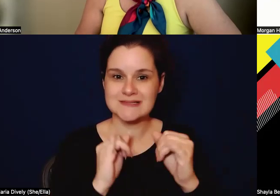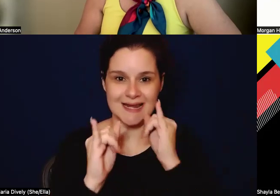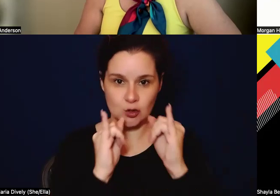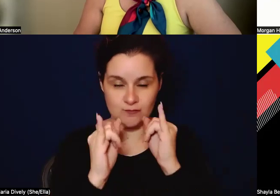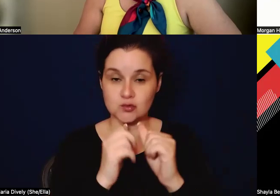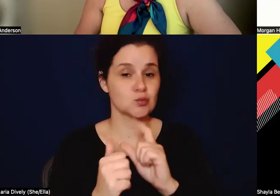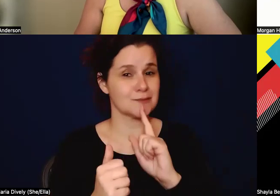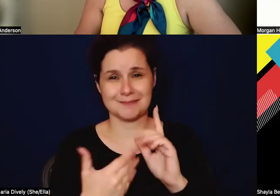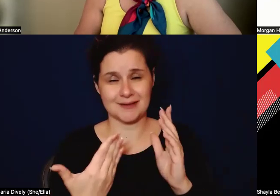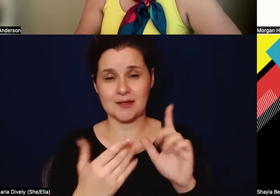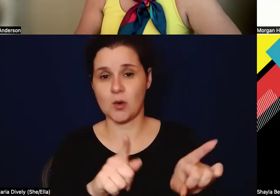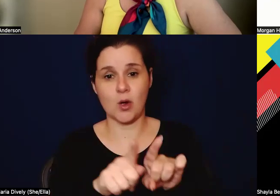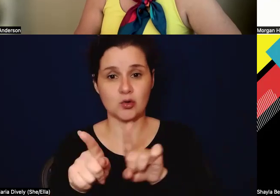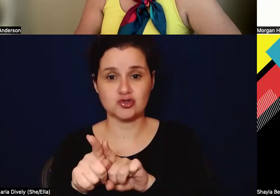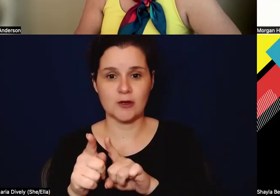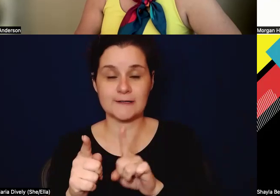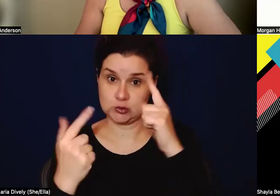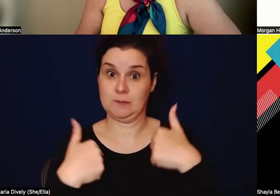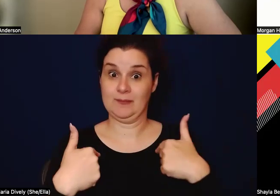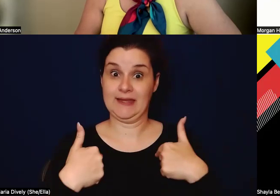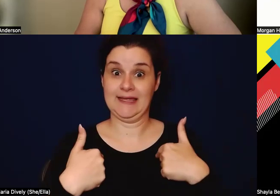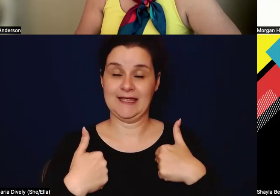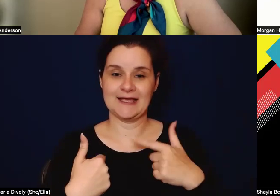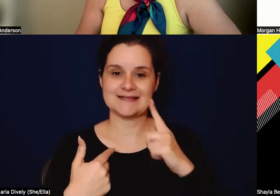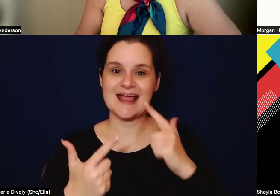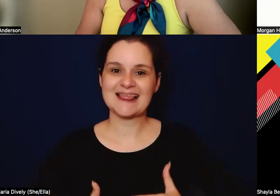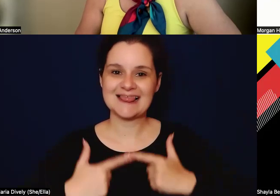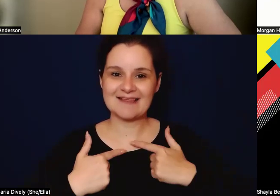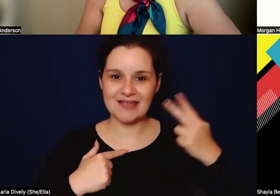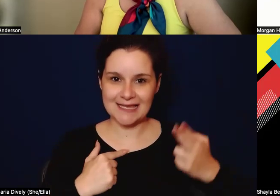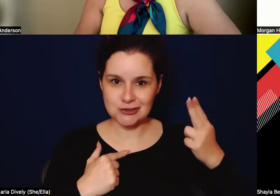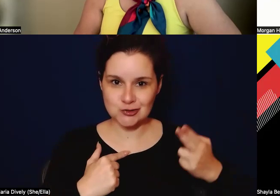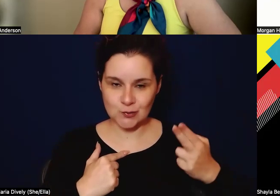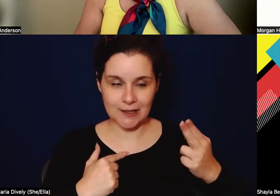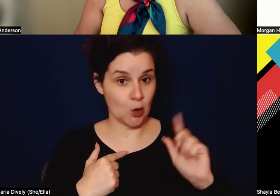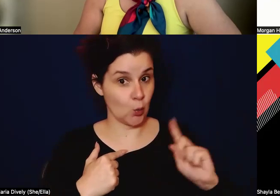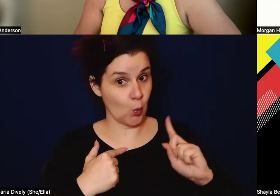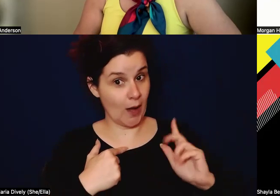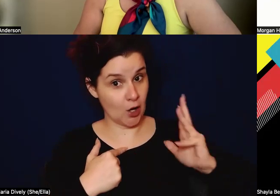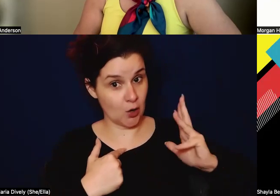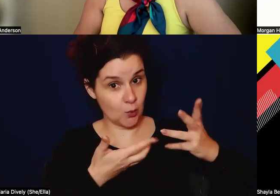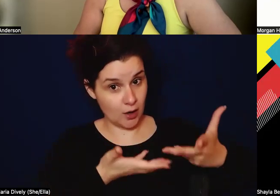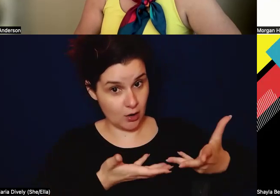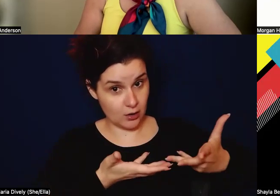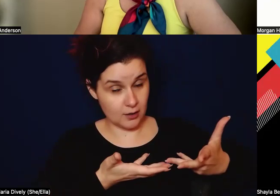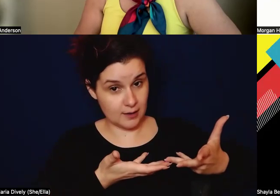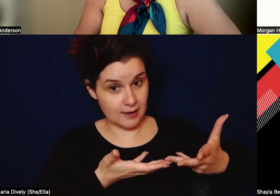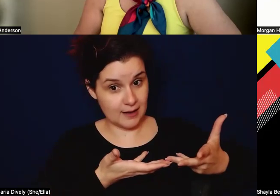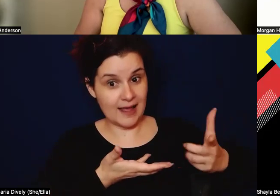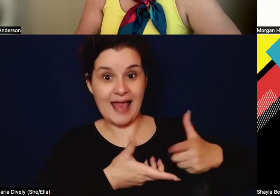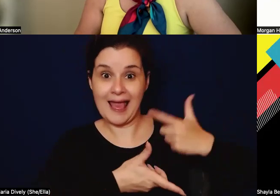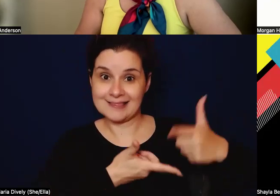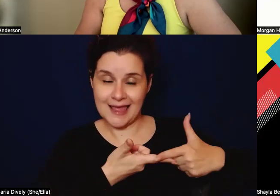it's also, to me, it's a living history where we are. And then we